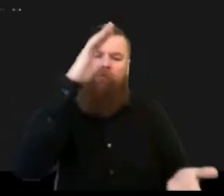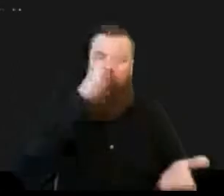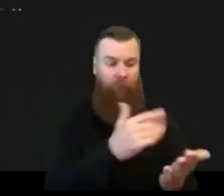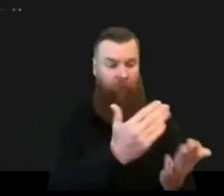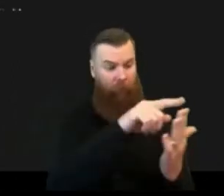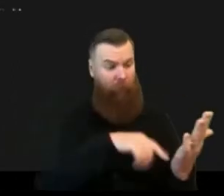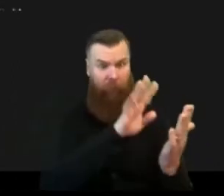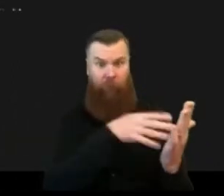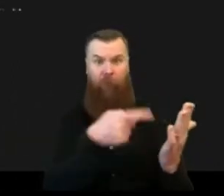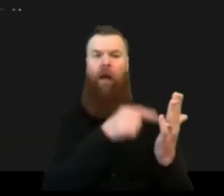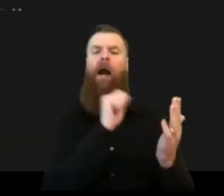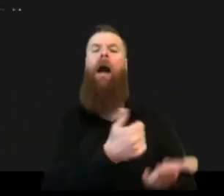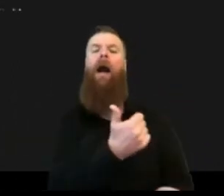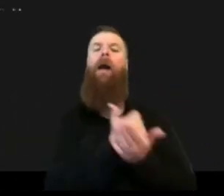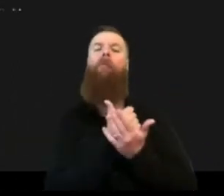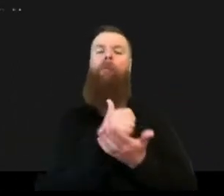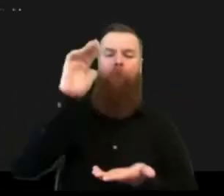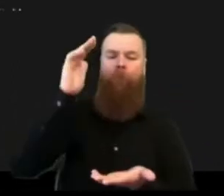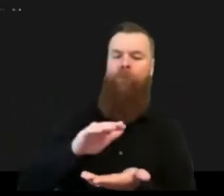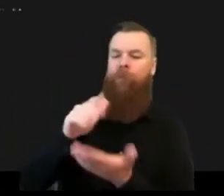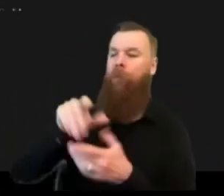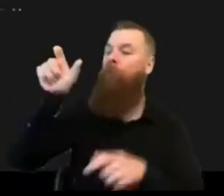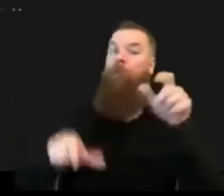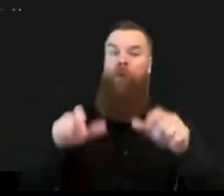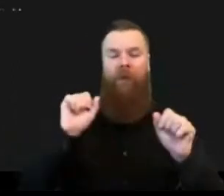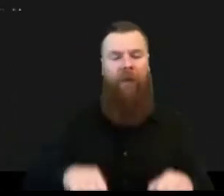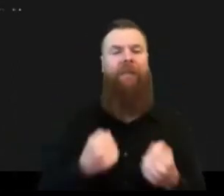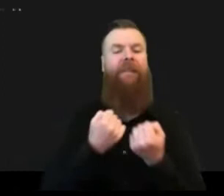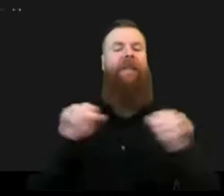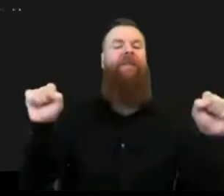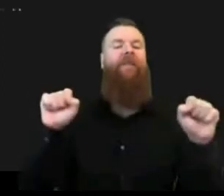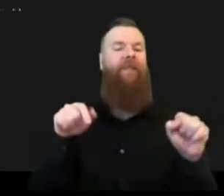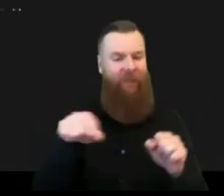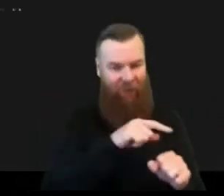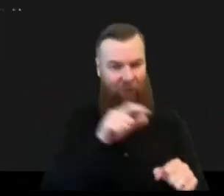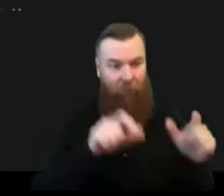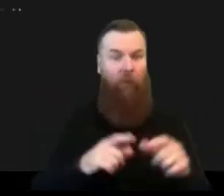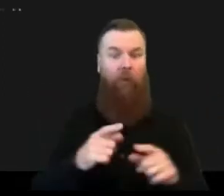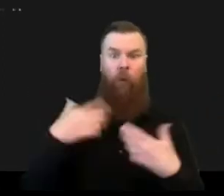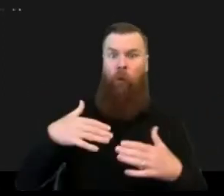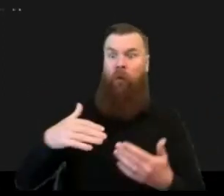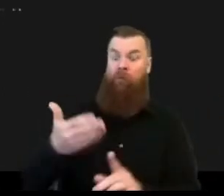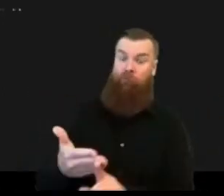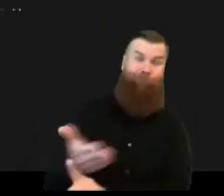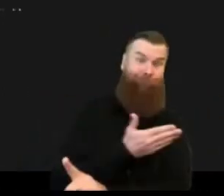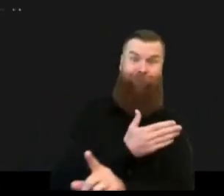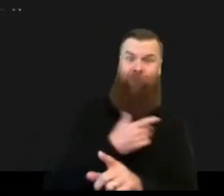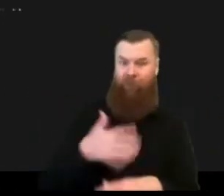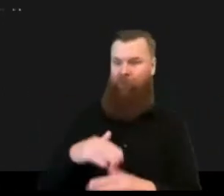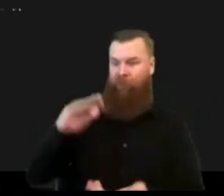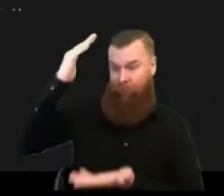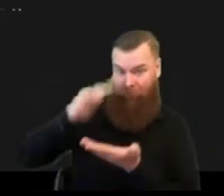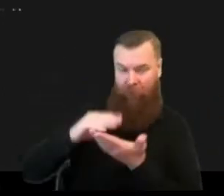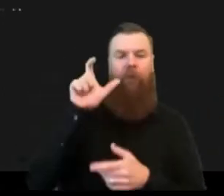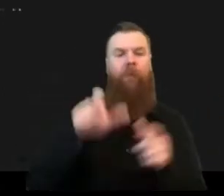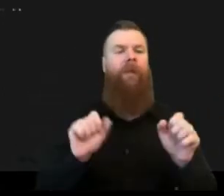in those locations um also like looking at something that has been mentioned already before sort of